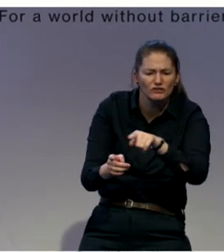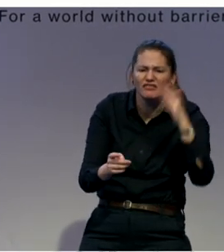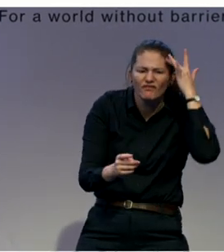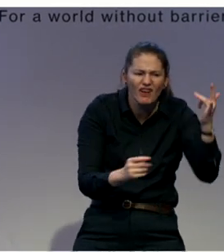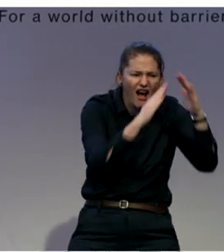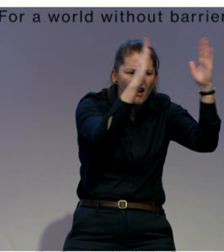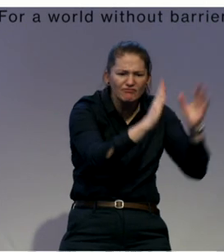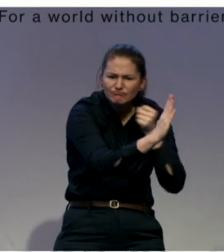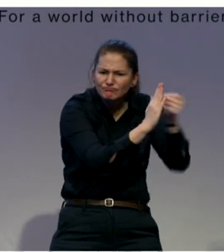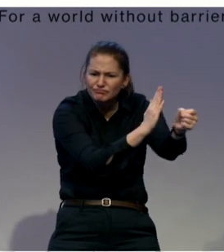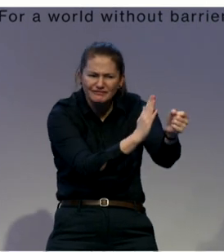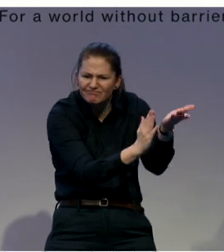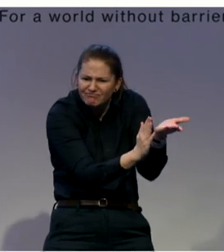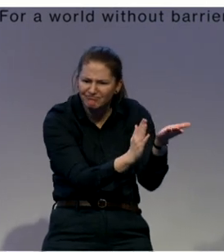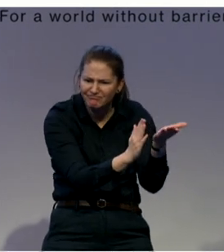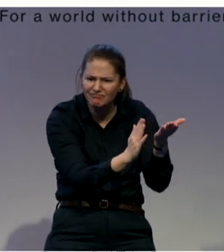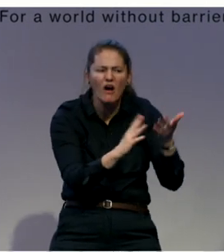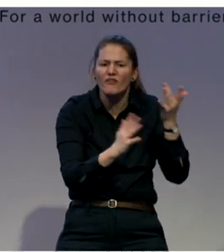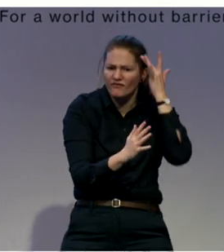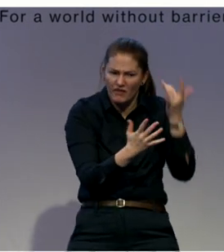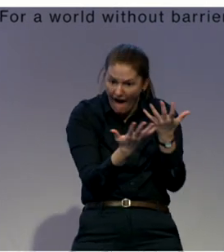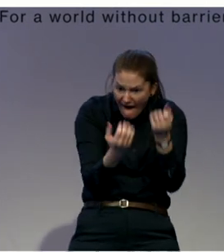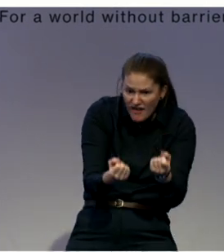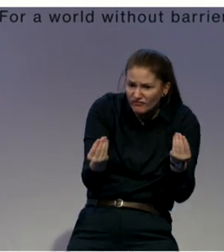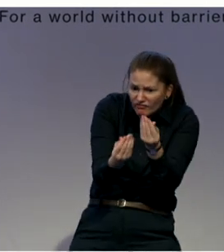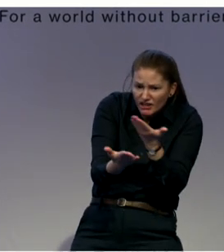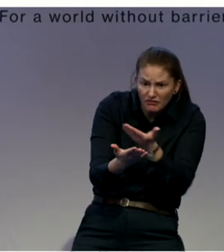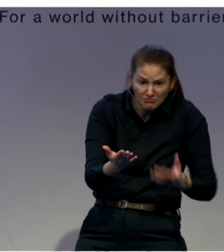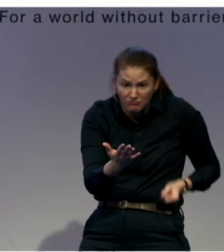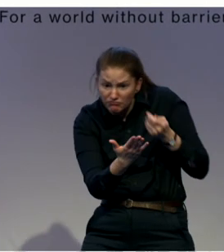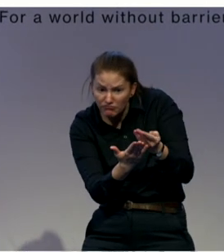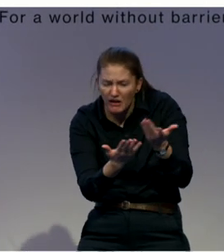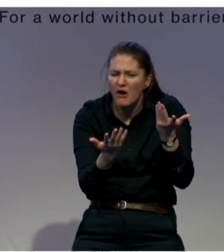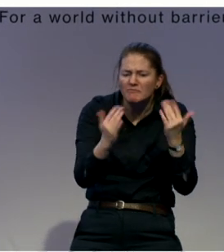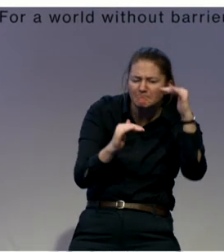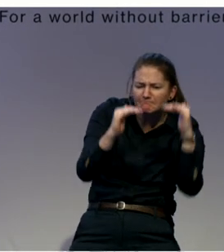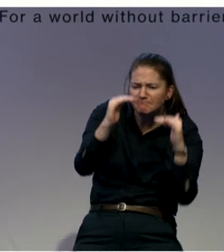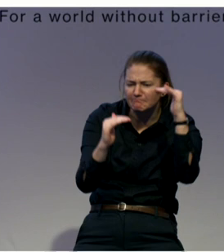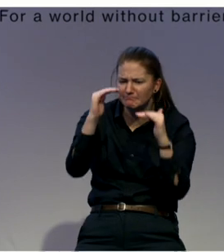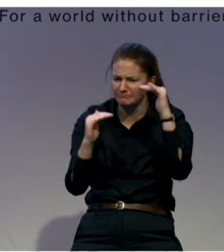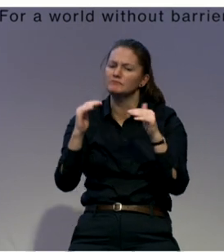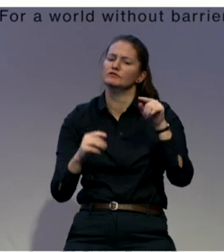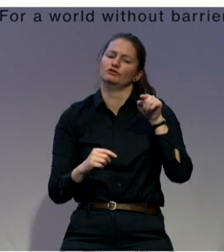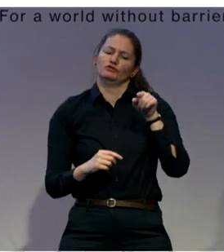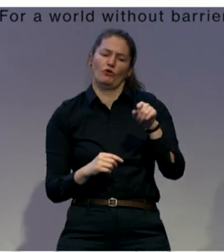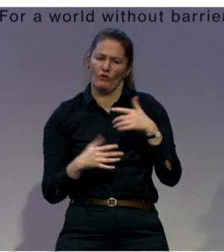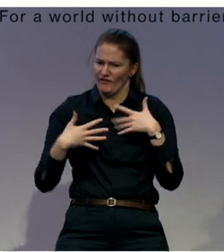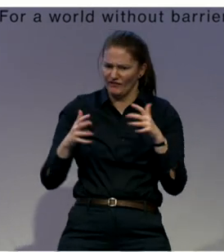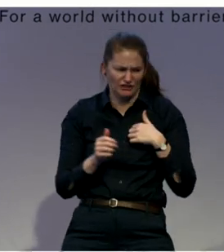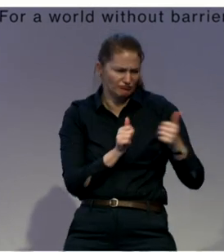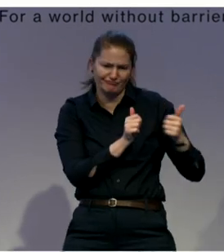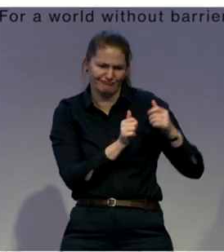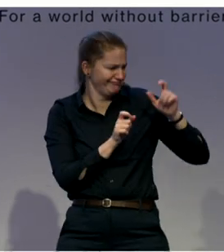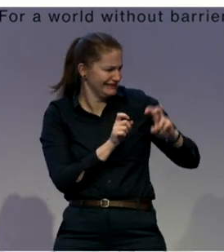costs. Some from our experience and my colleagues and previous presenters said about piloting, piloting